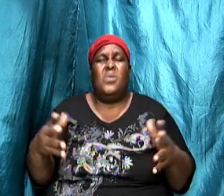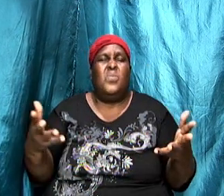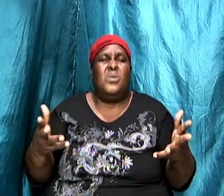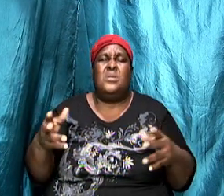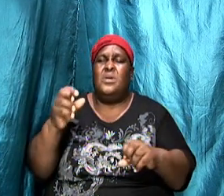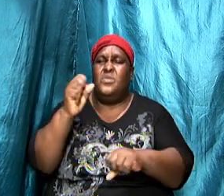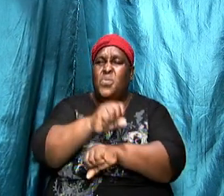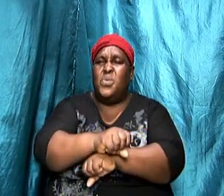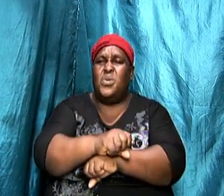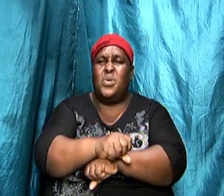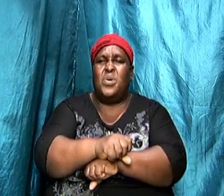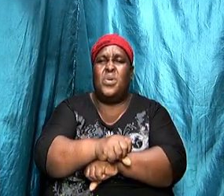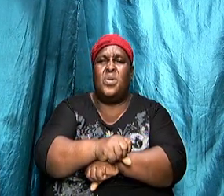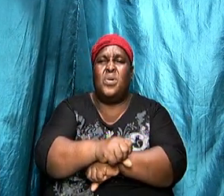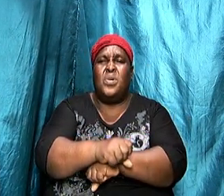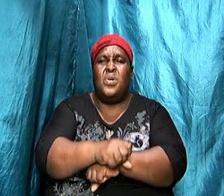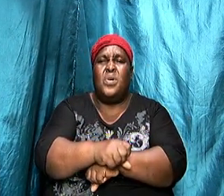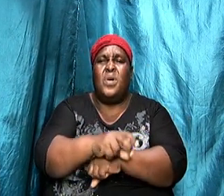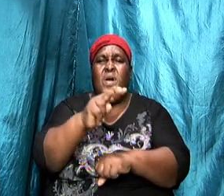Nicolaitans one